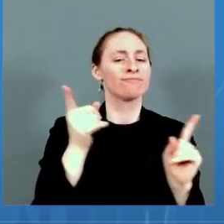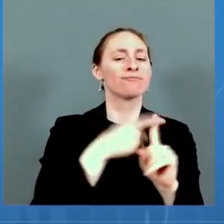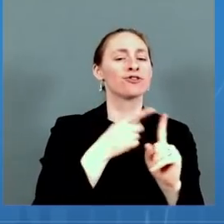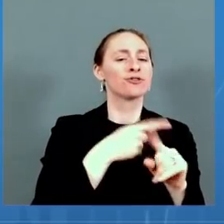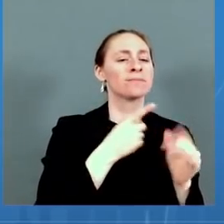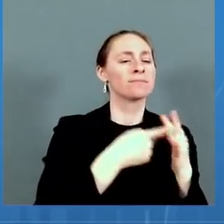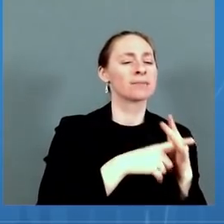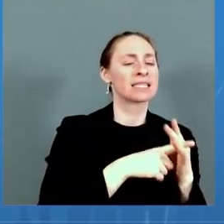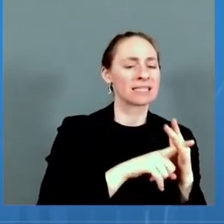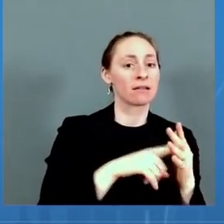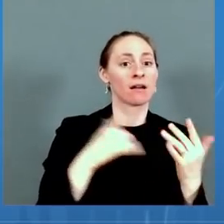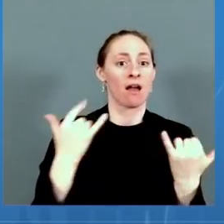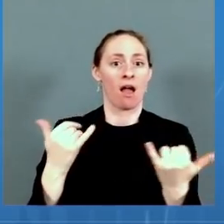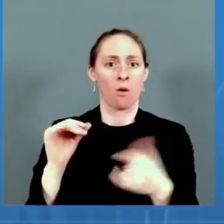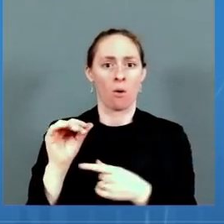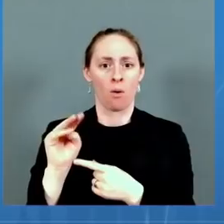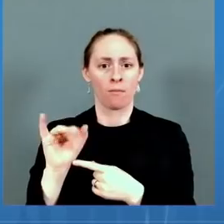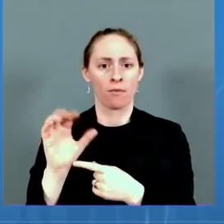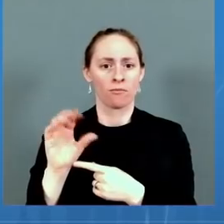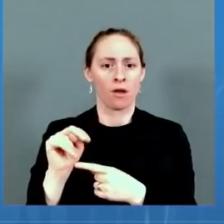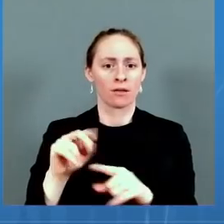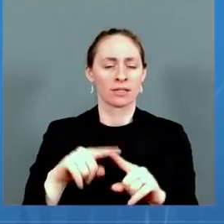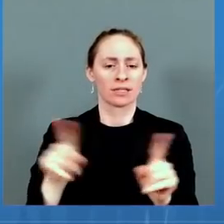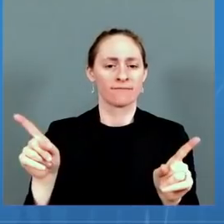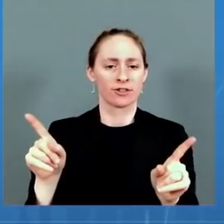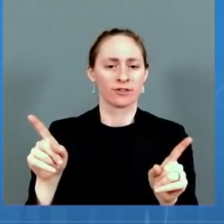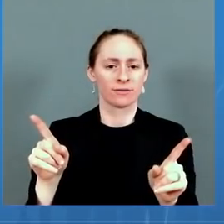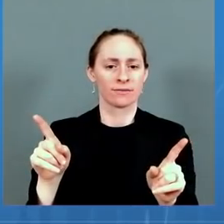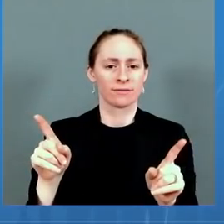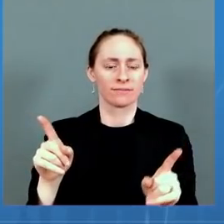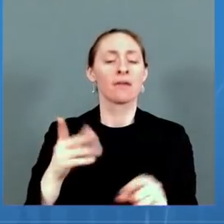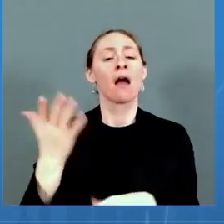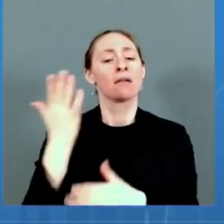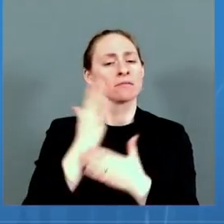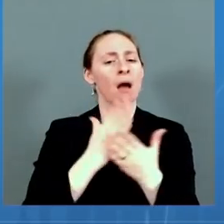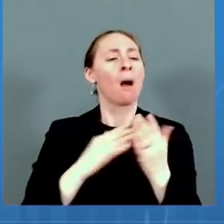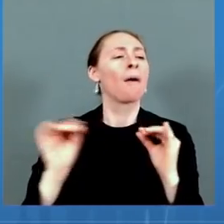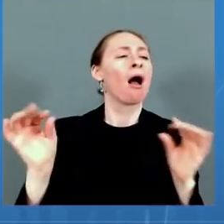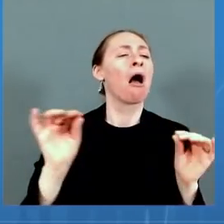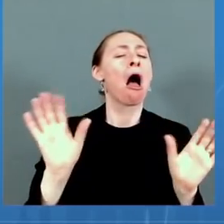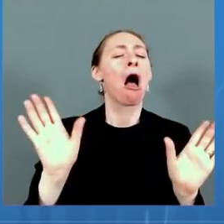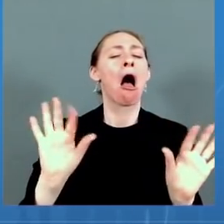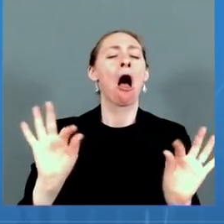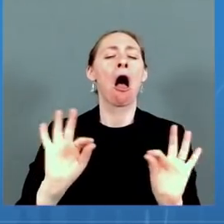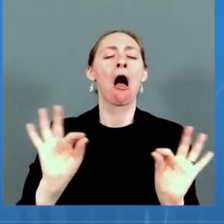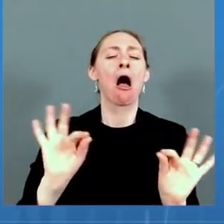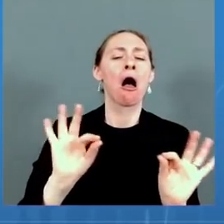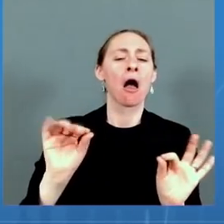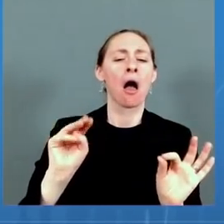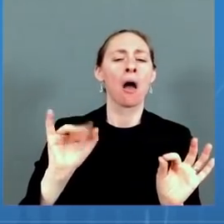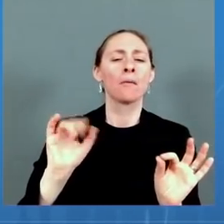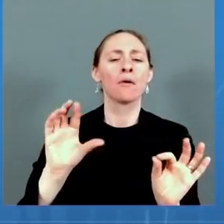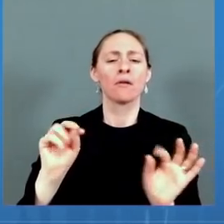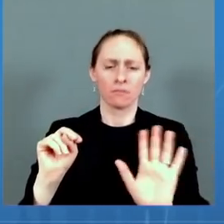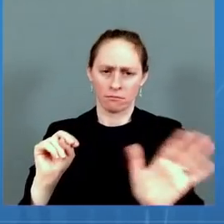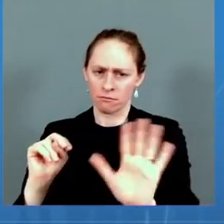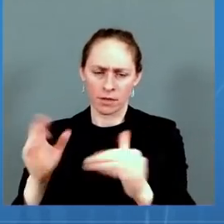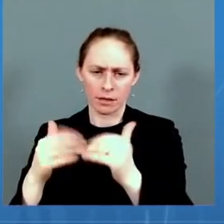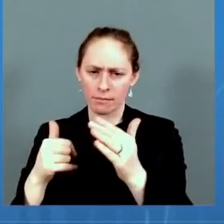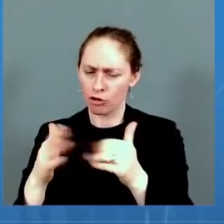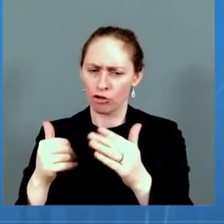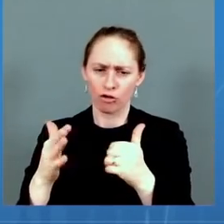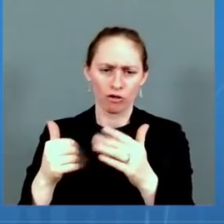those other things, it doesn't matter. If you are unvaccinated, you need to get vaccinated to diminish your vulnerability, and if you are